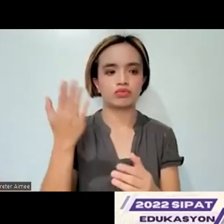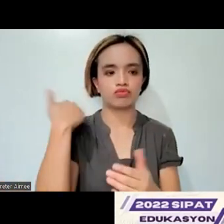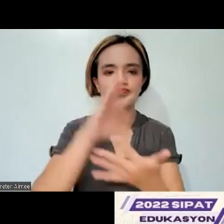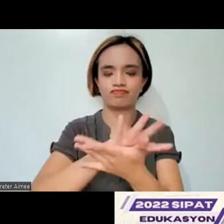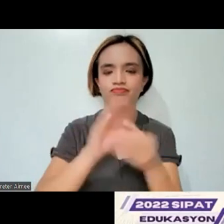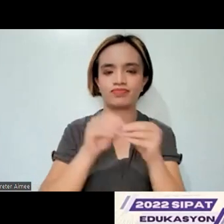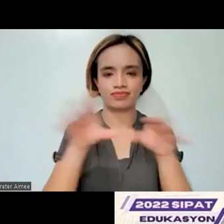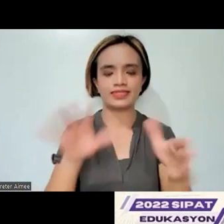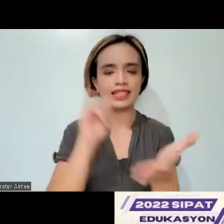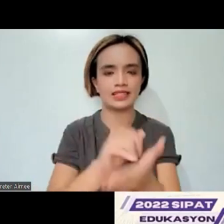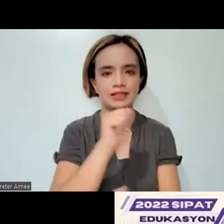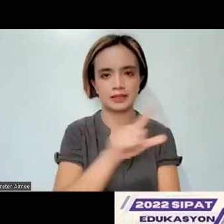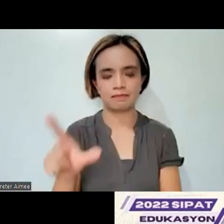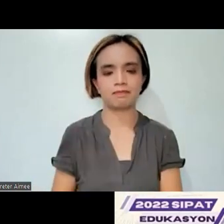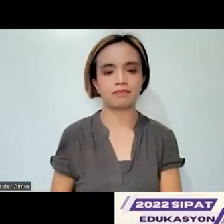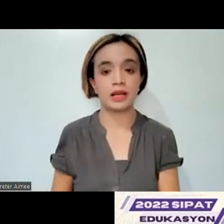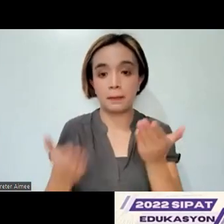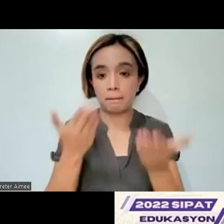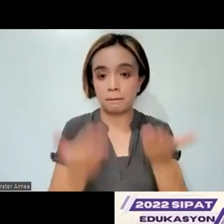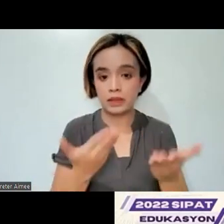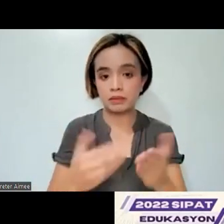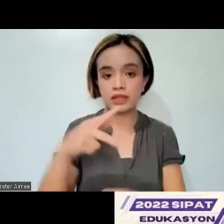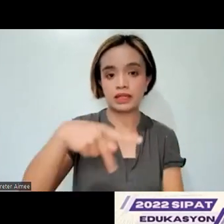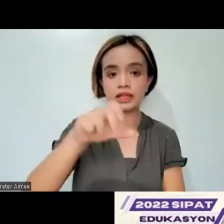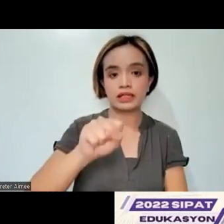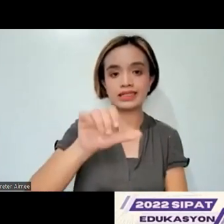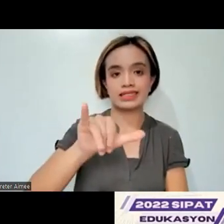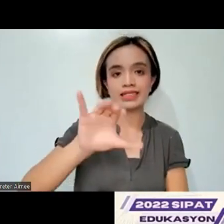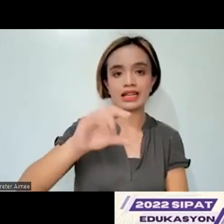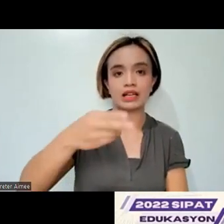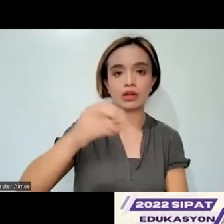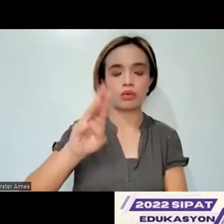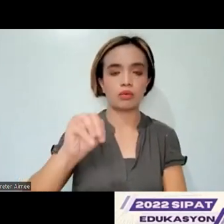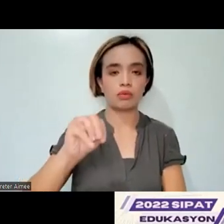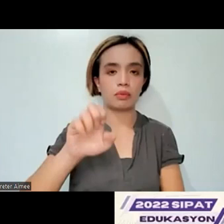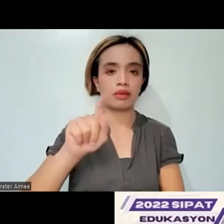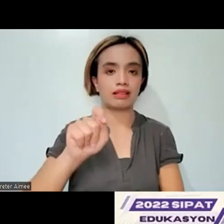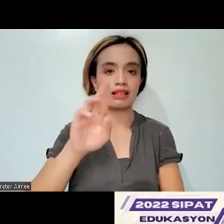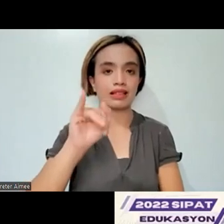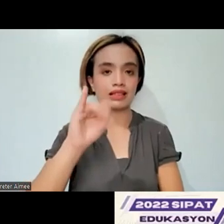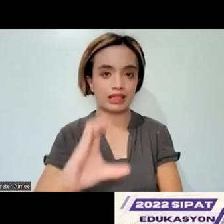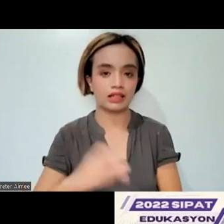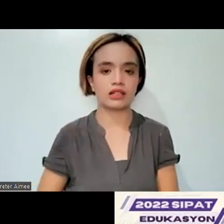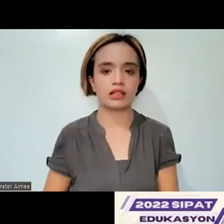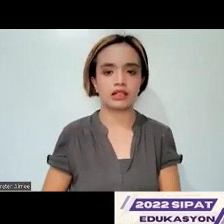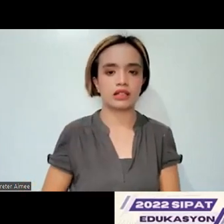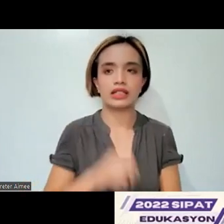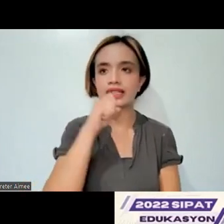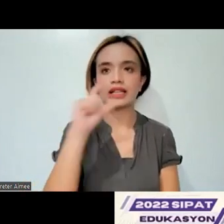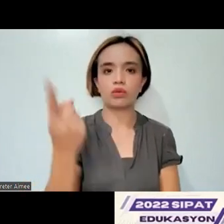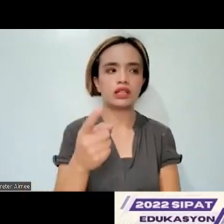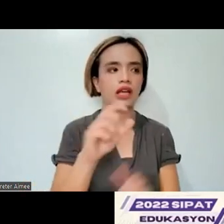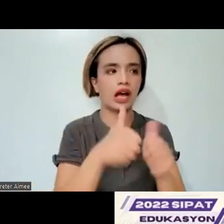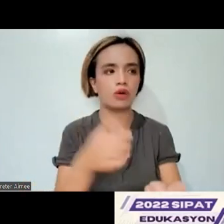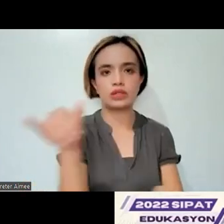Yeah, so there. Maybe the psychometric parts, instead of the similarity of the three versions, that